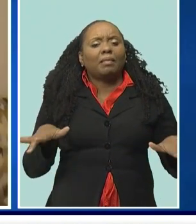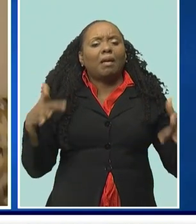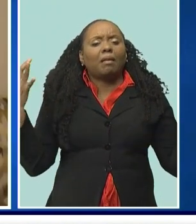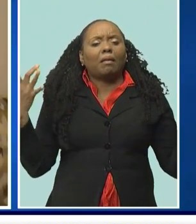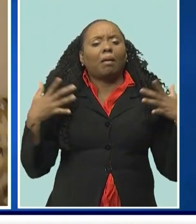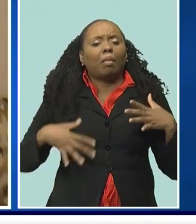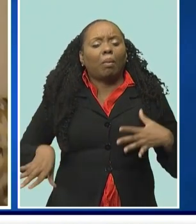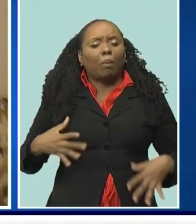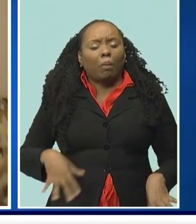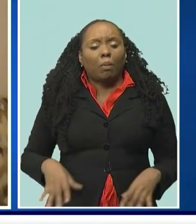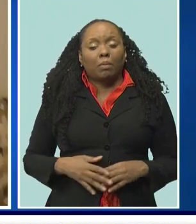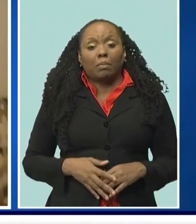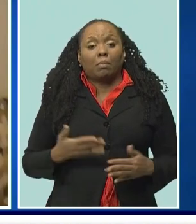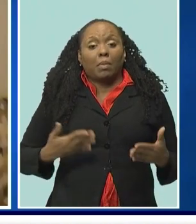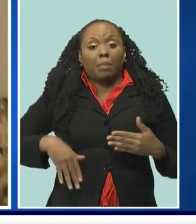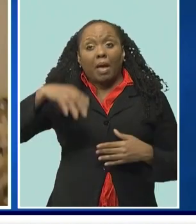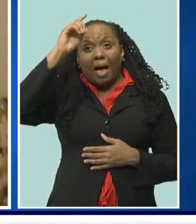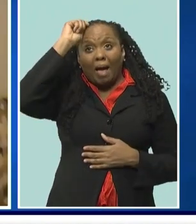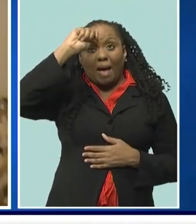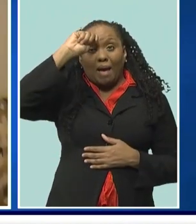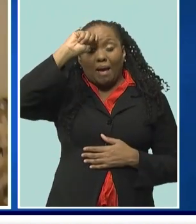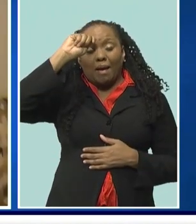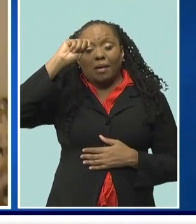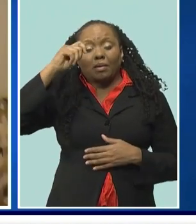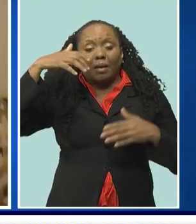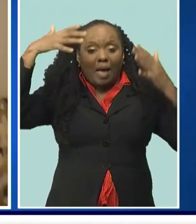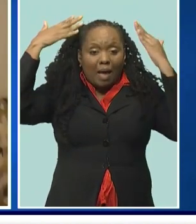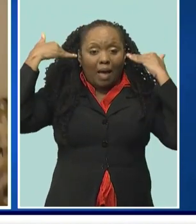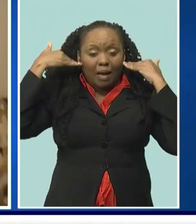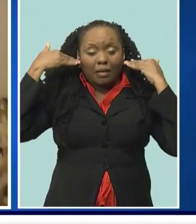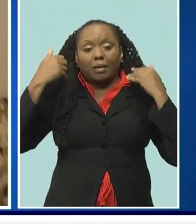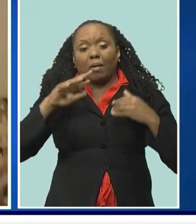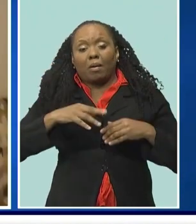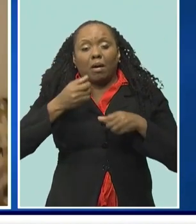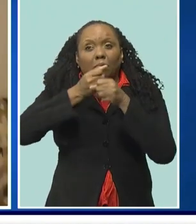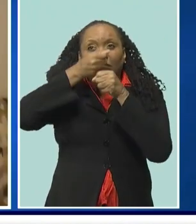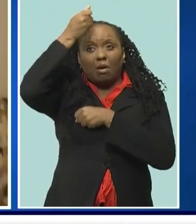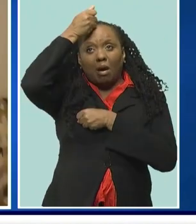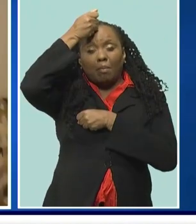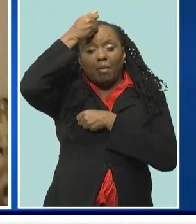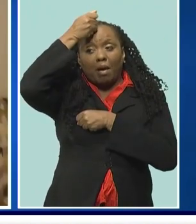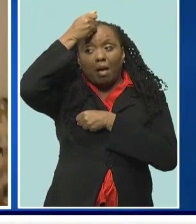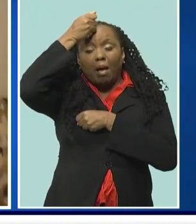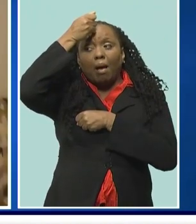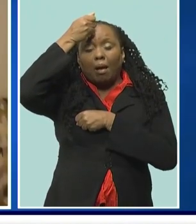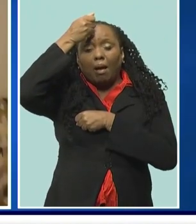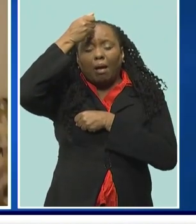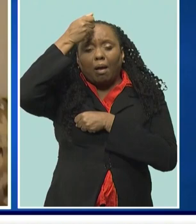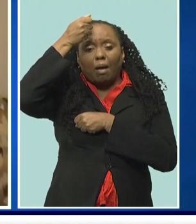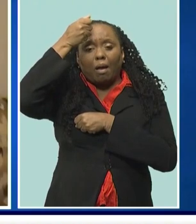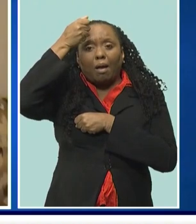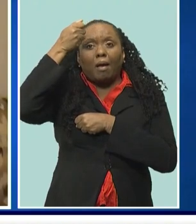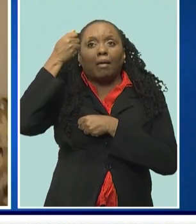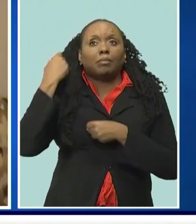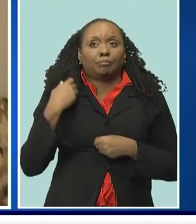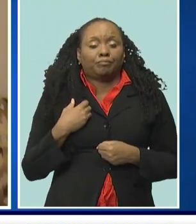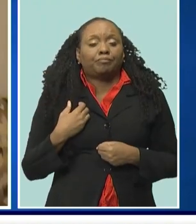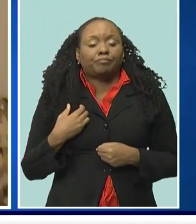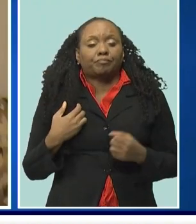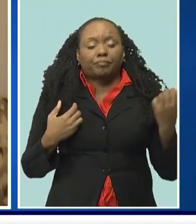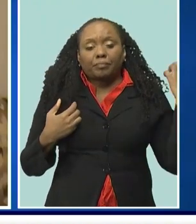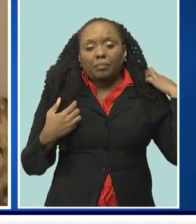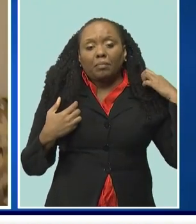wear a hat or use an umbrella if you're going be out in the sun for long periods of time, and things like that.